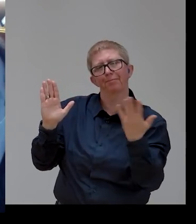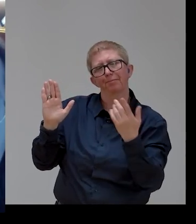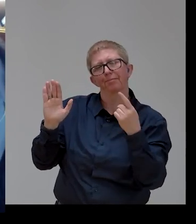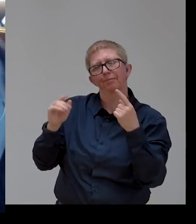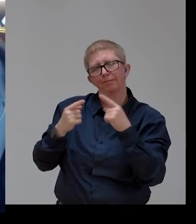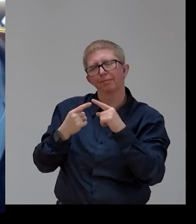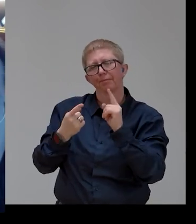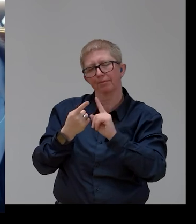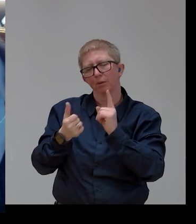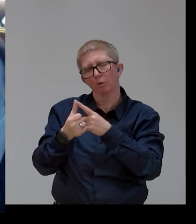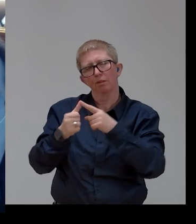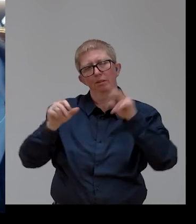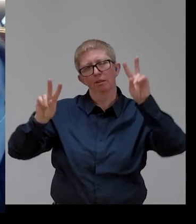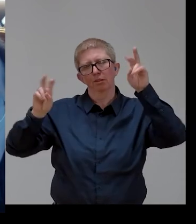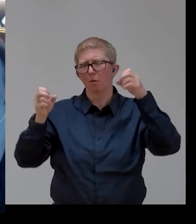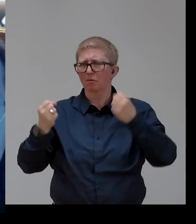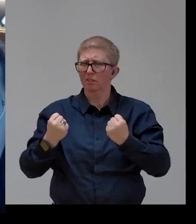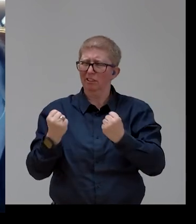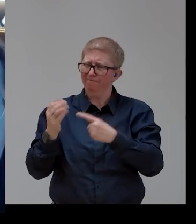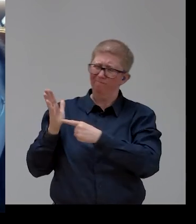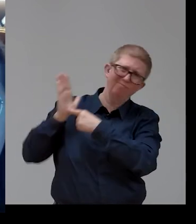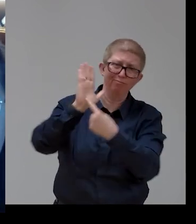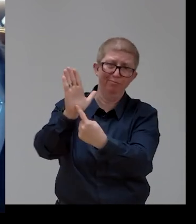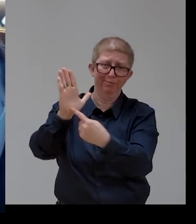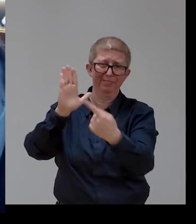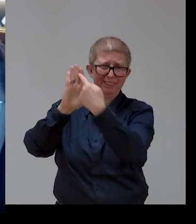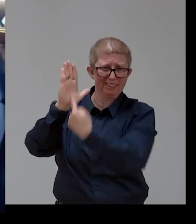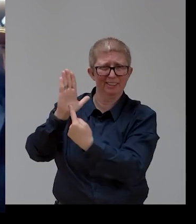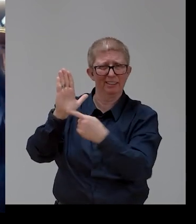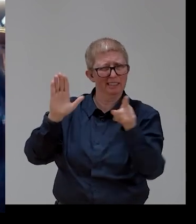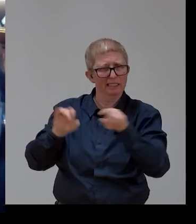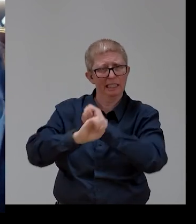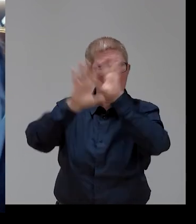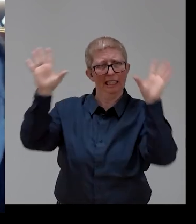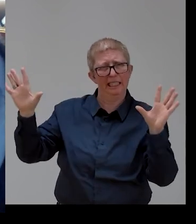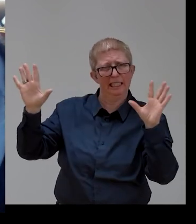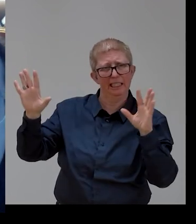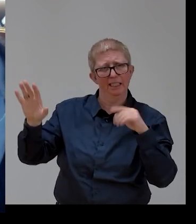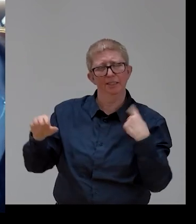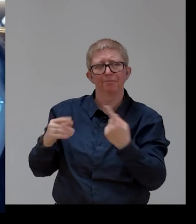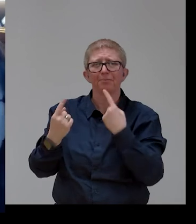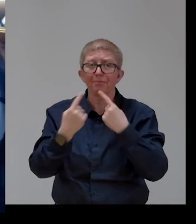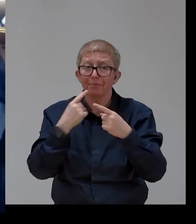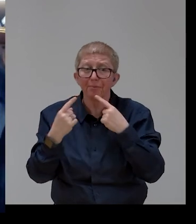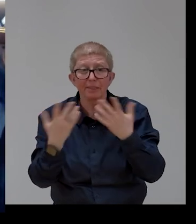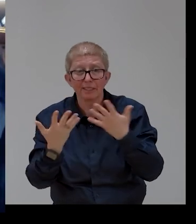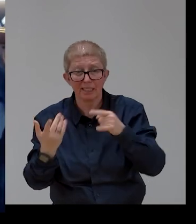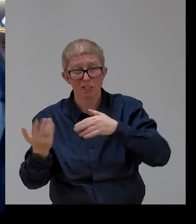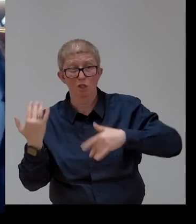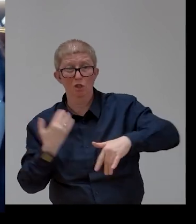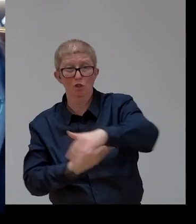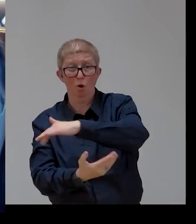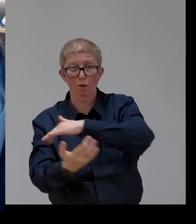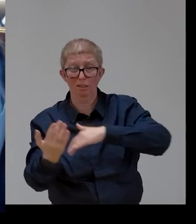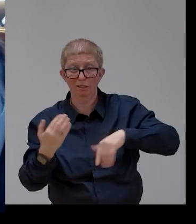Inman are talking about. It's about social economy. It's a